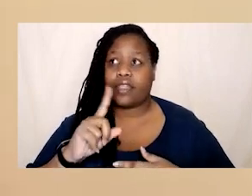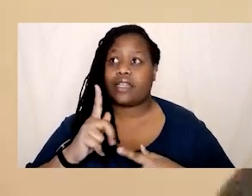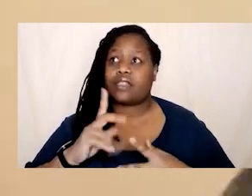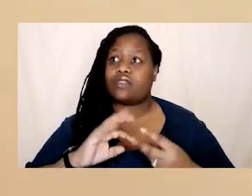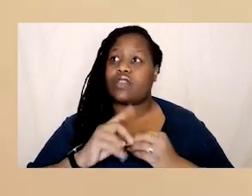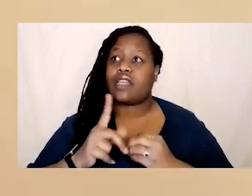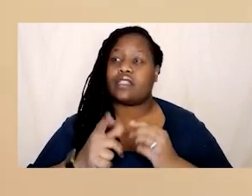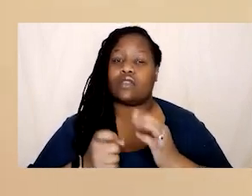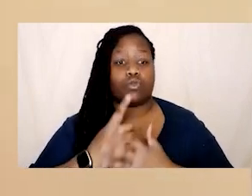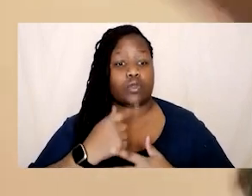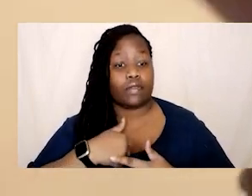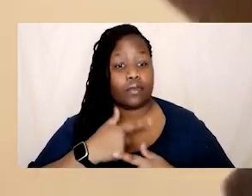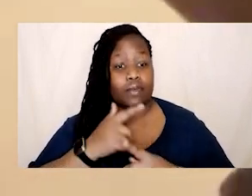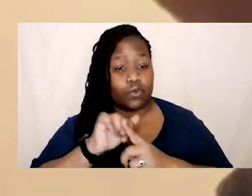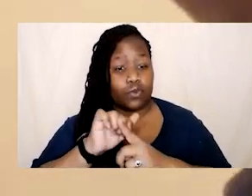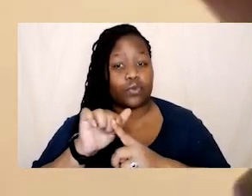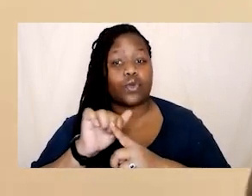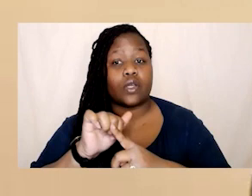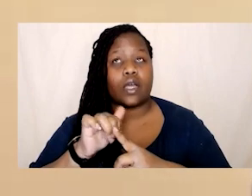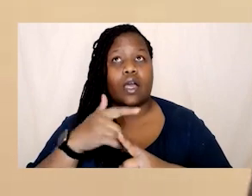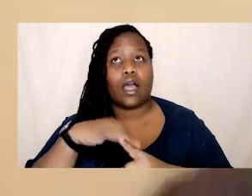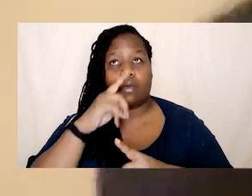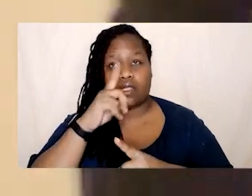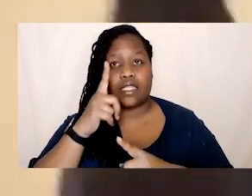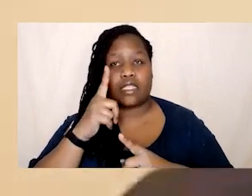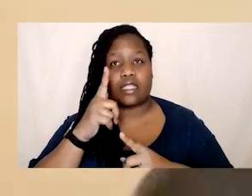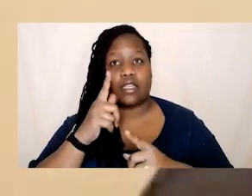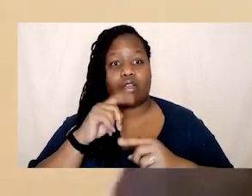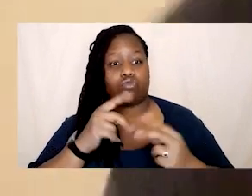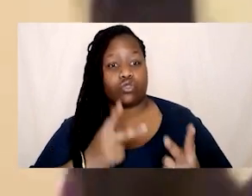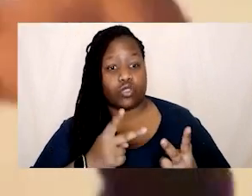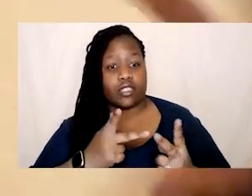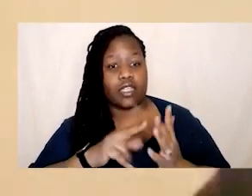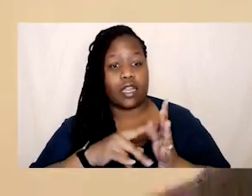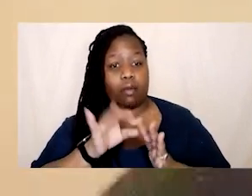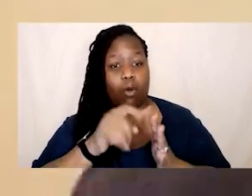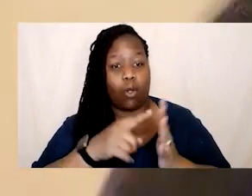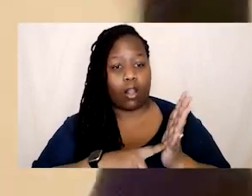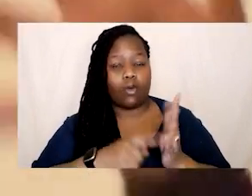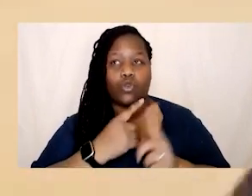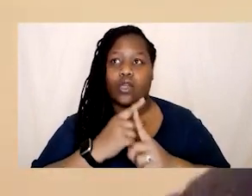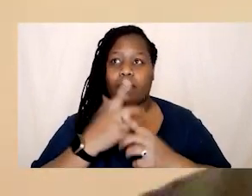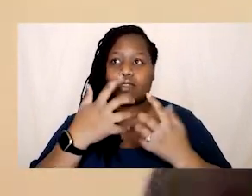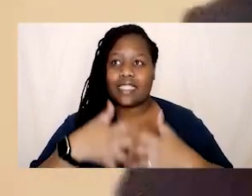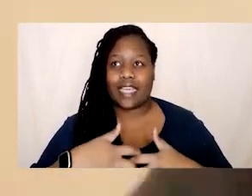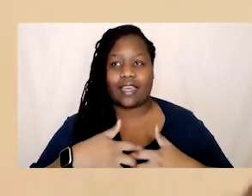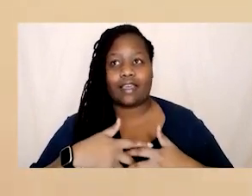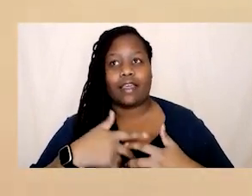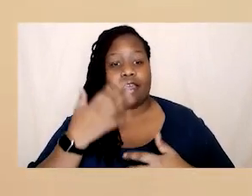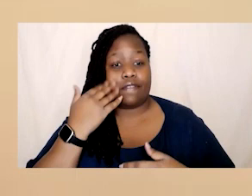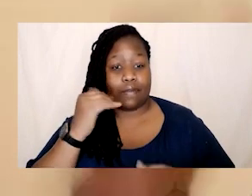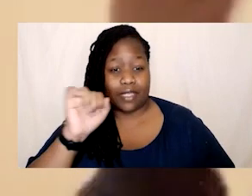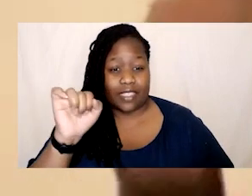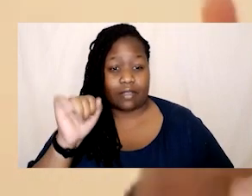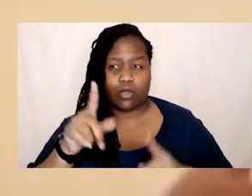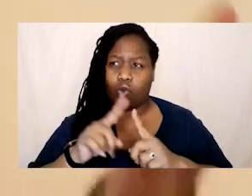like there was literally like we were in a retreat in Nepal one time and then we had our sessions around tech feminism what would that look like and then we had night